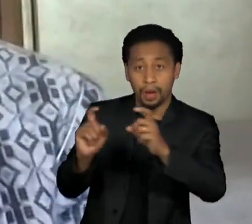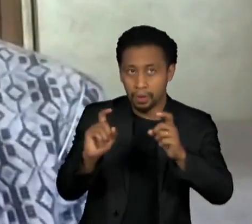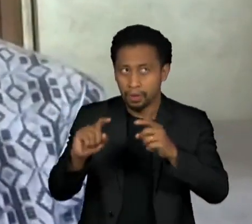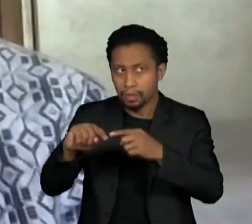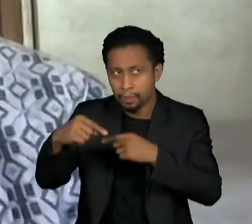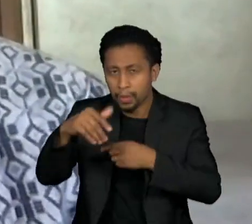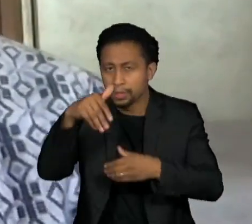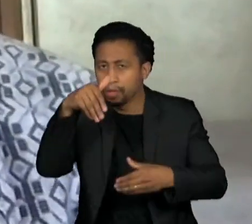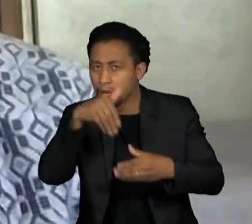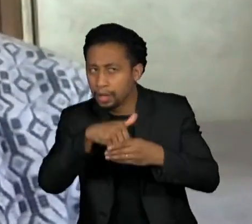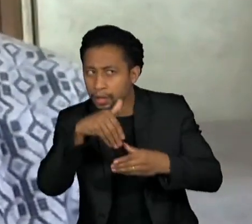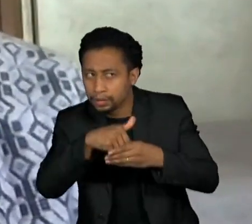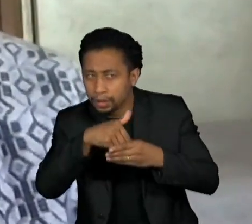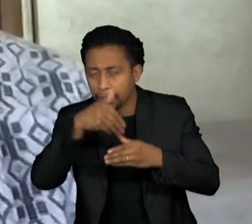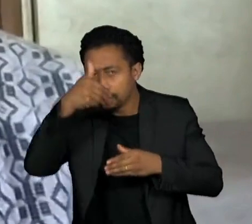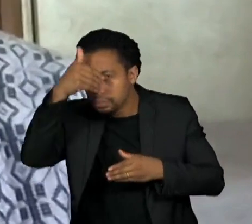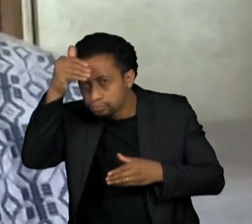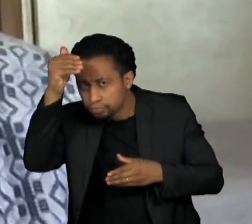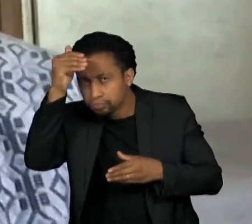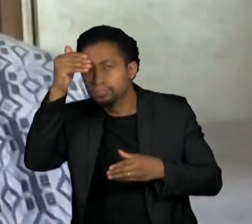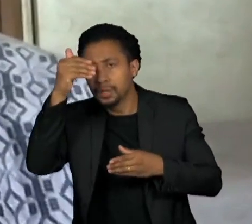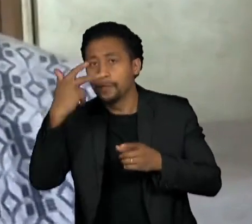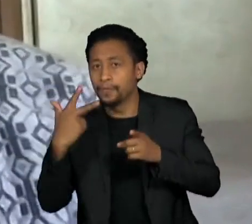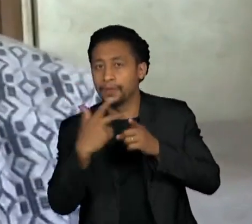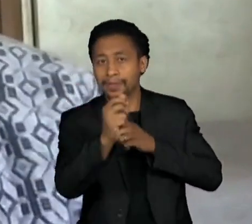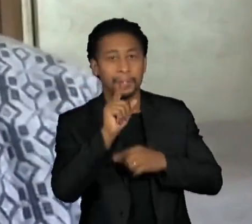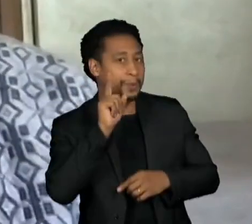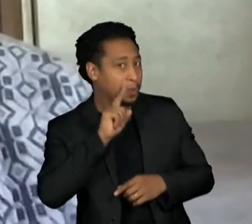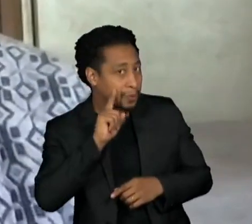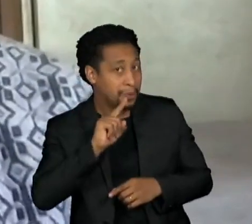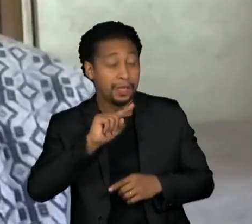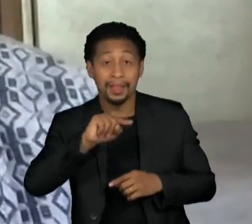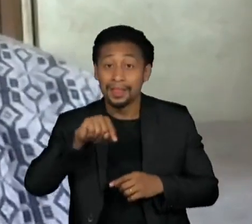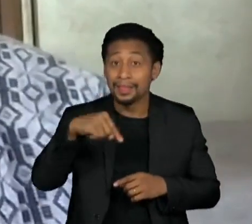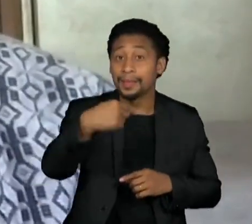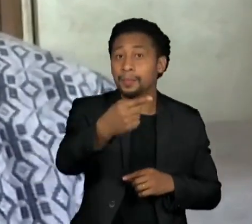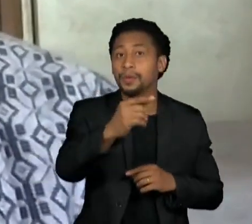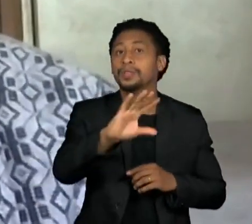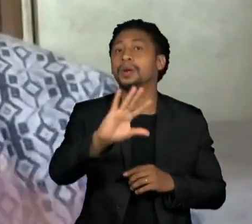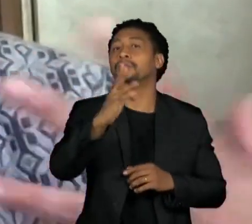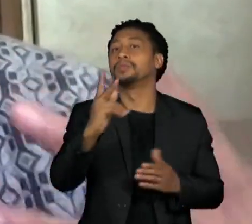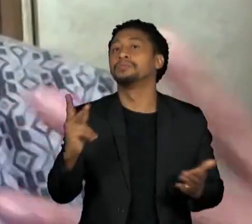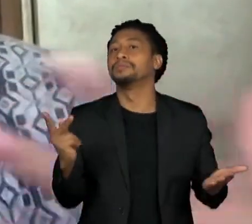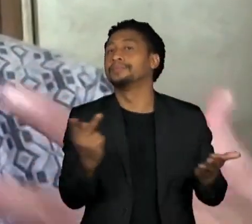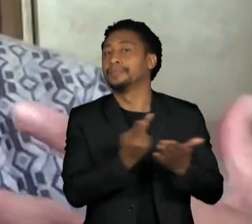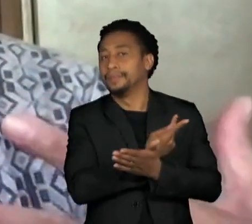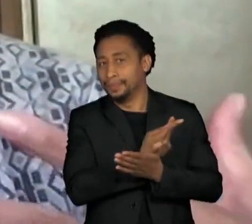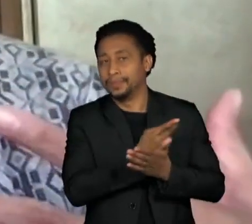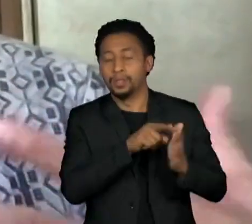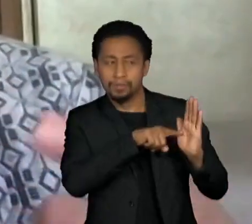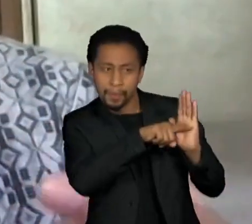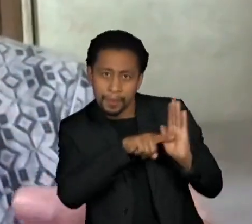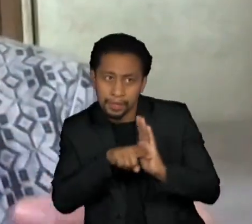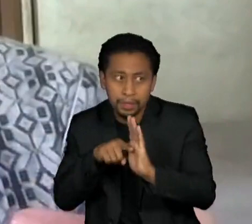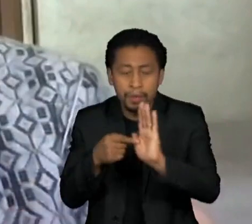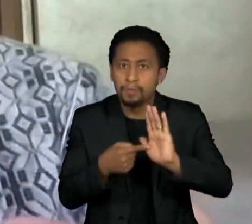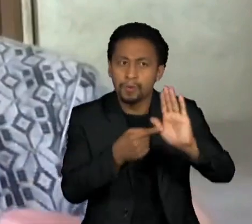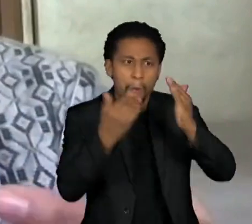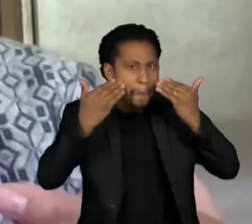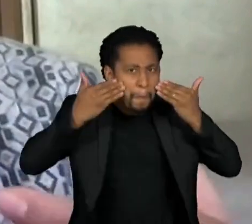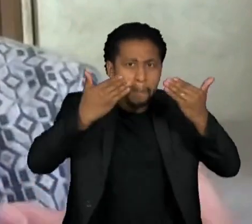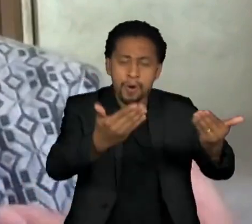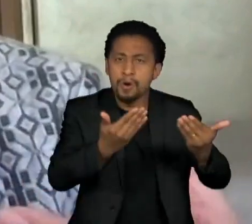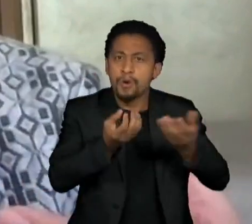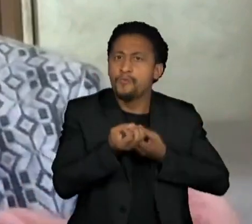Donald Trump elected in the United States. Again, very similar. Cambridge Analytica was critical in this. And what's so